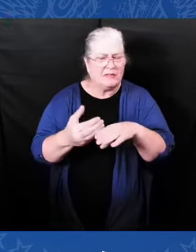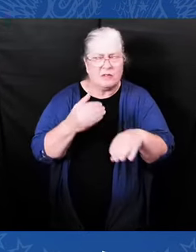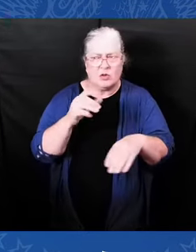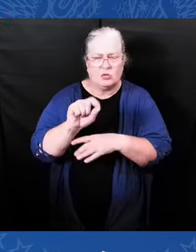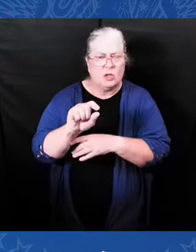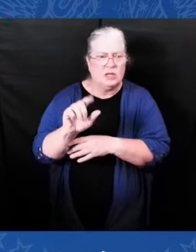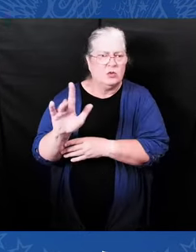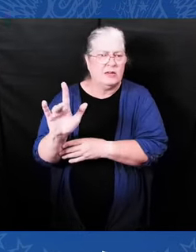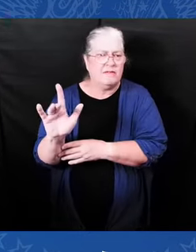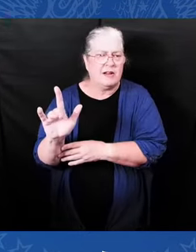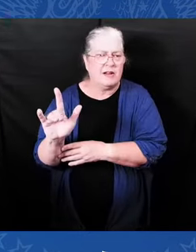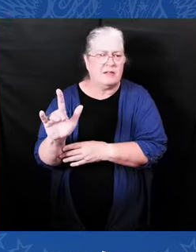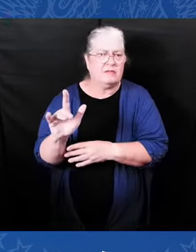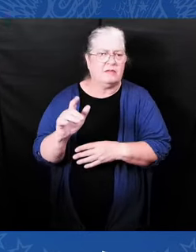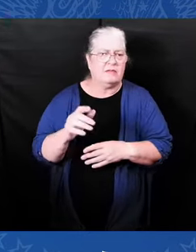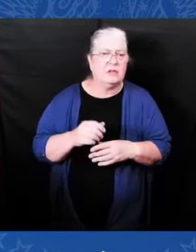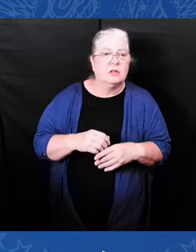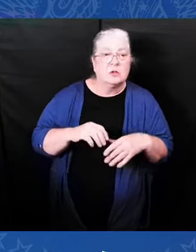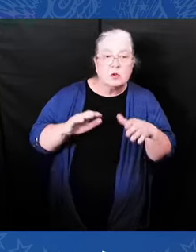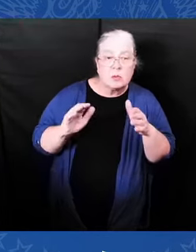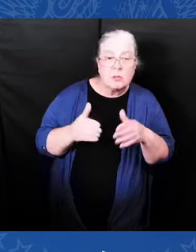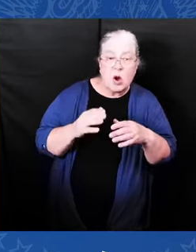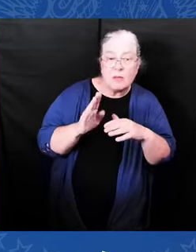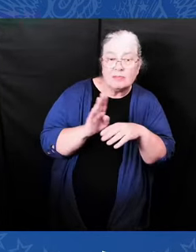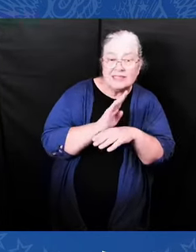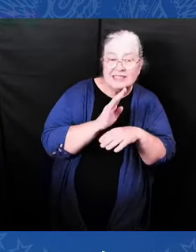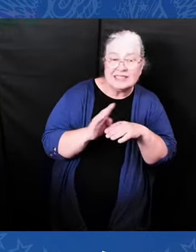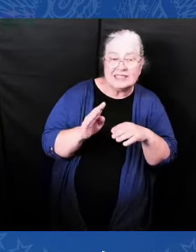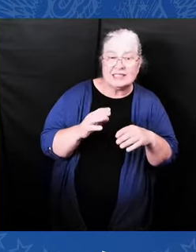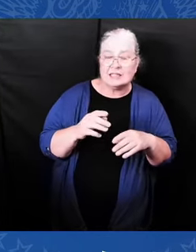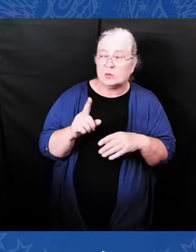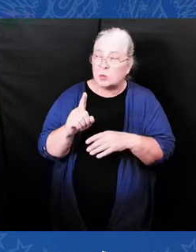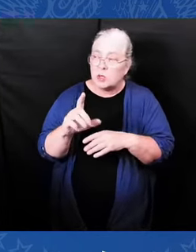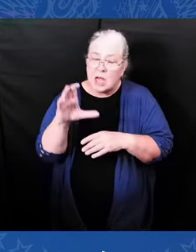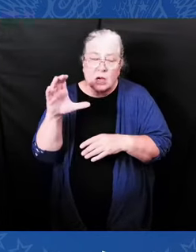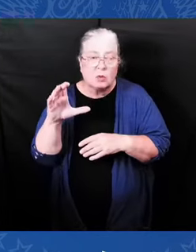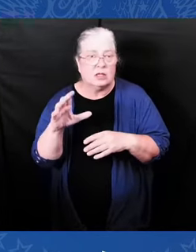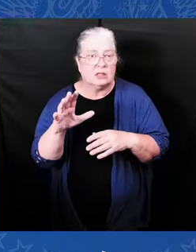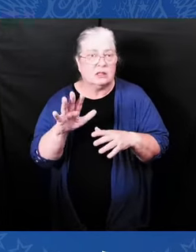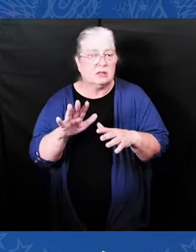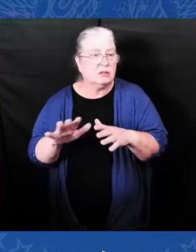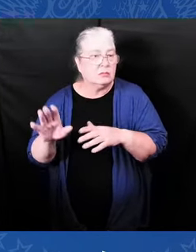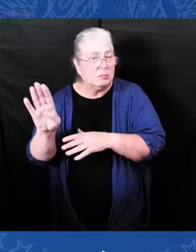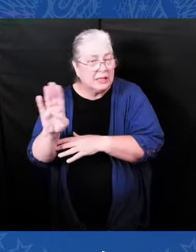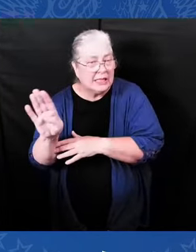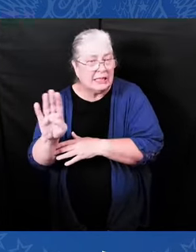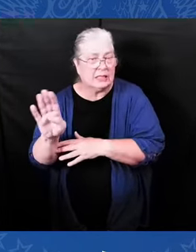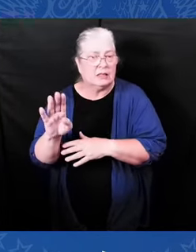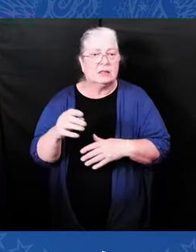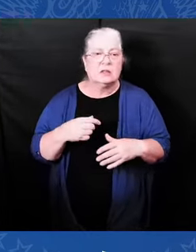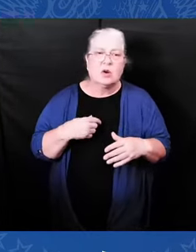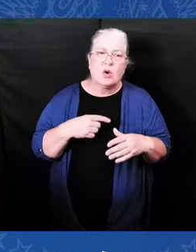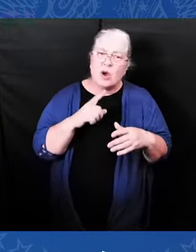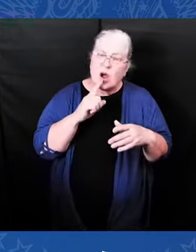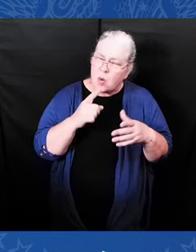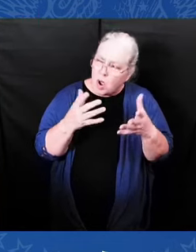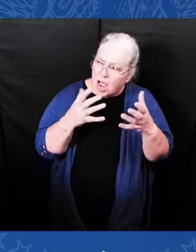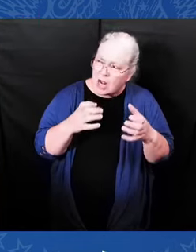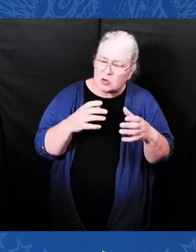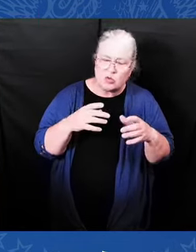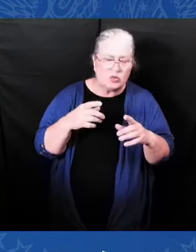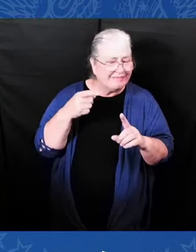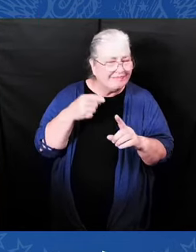like all middle-class folks made it. That means addressing the cruel fact that Black families' homes often